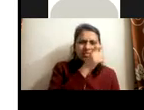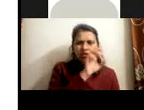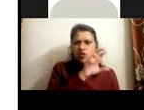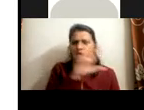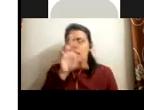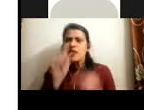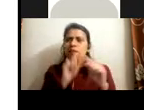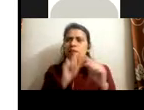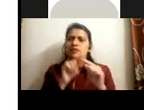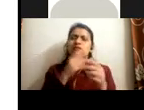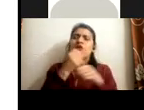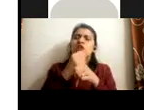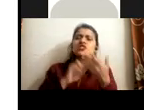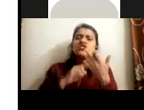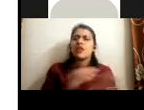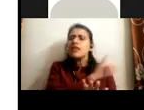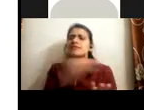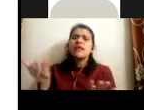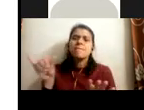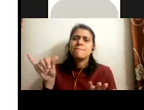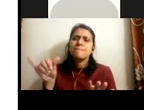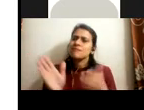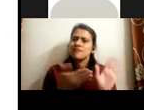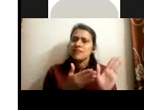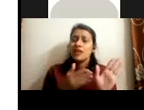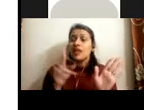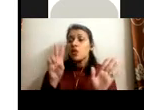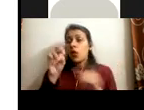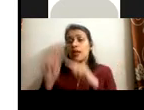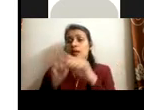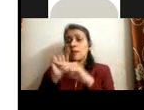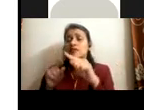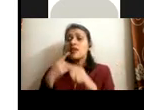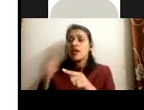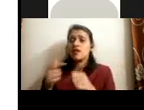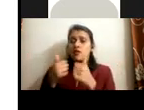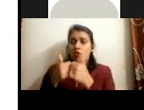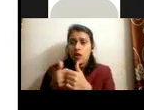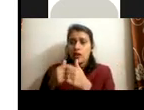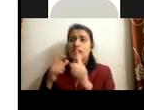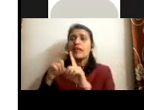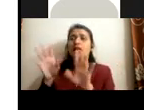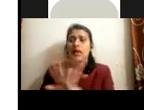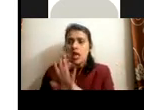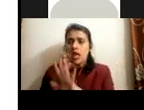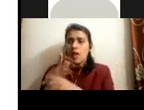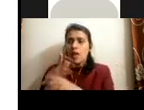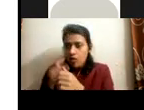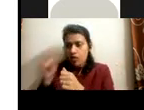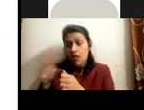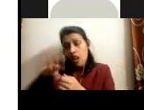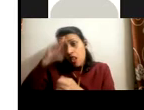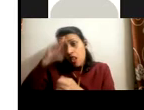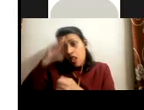full stack Java, but, uh, if that environment is of certain database, react JS, whatever more would be something,